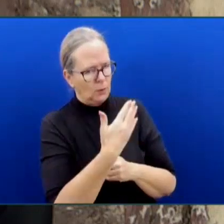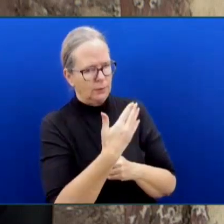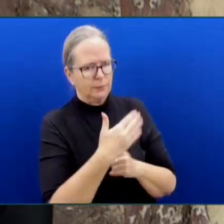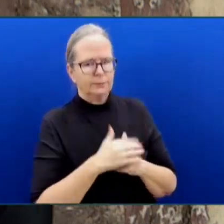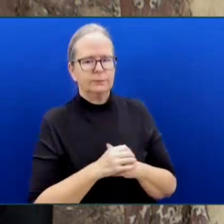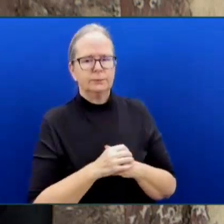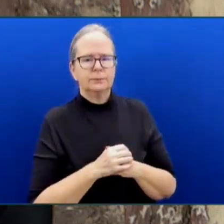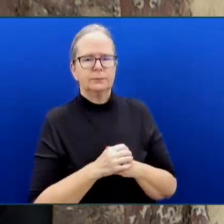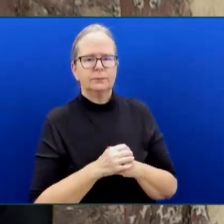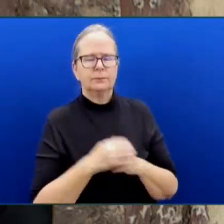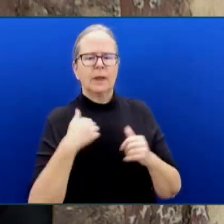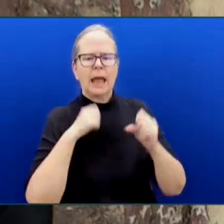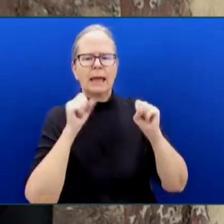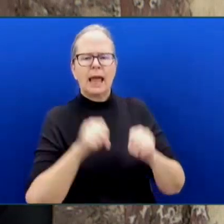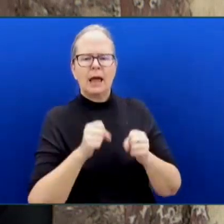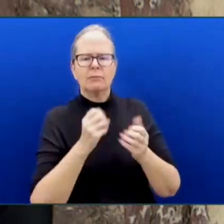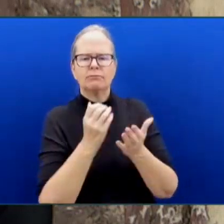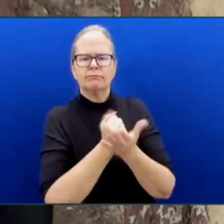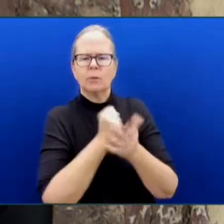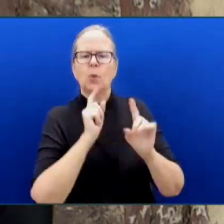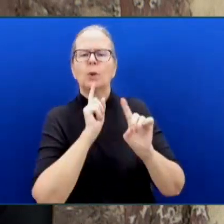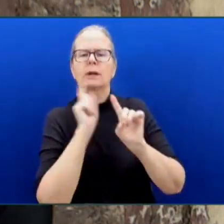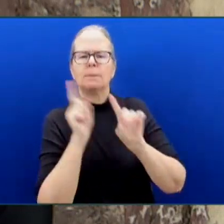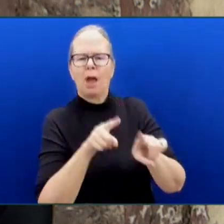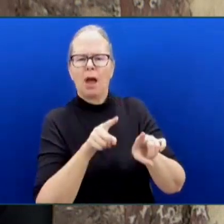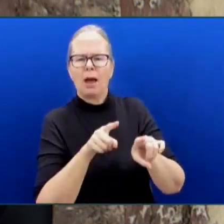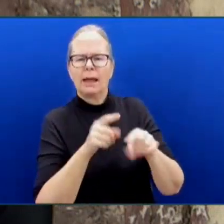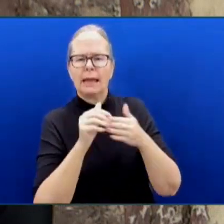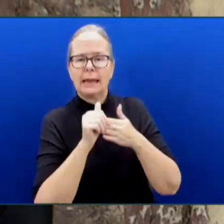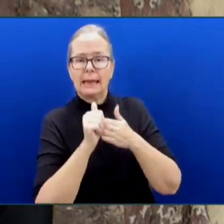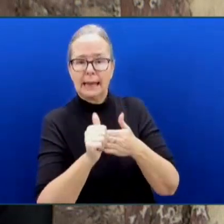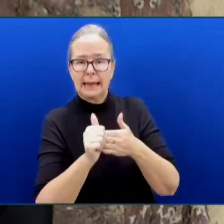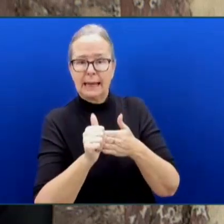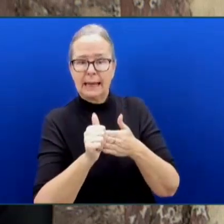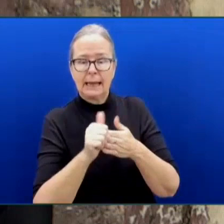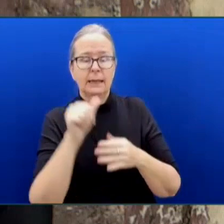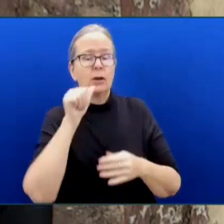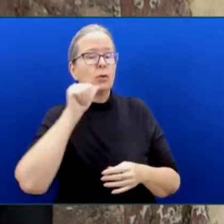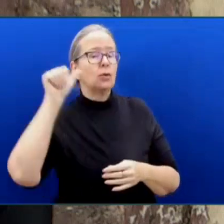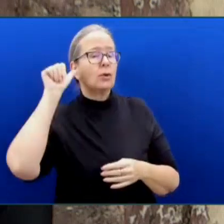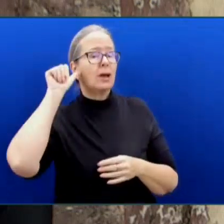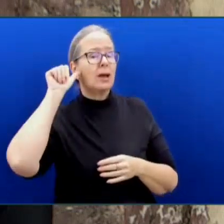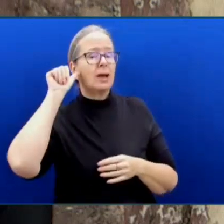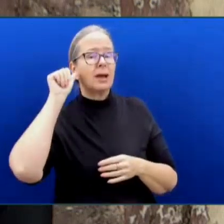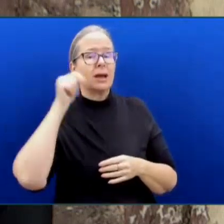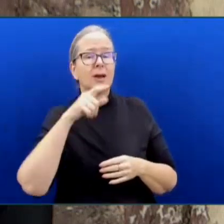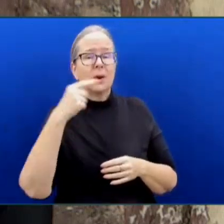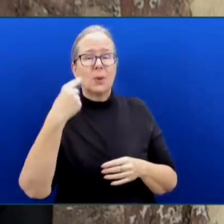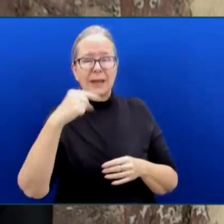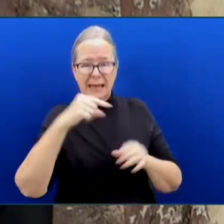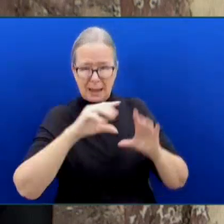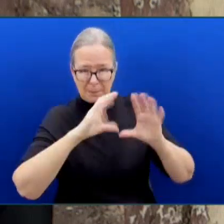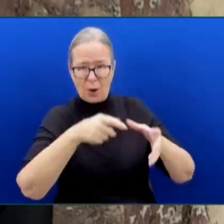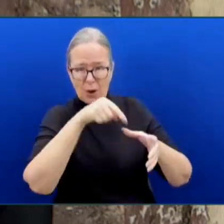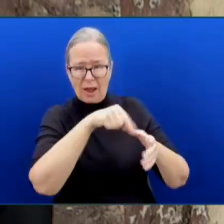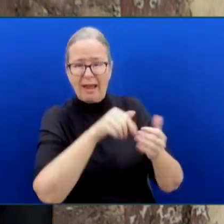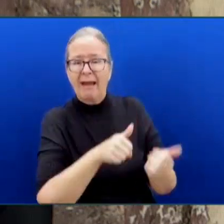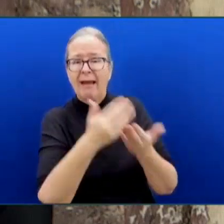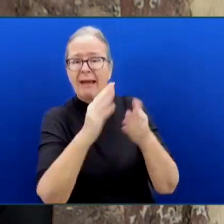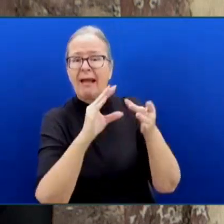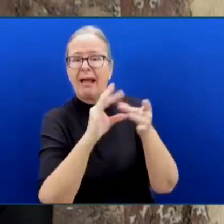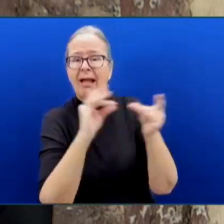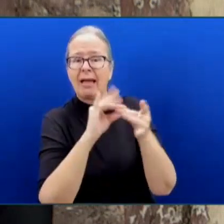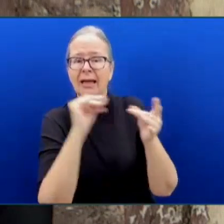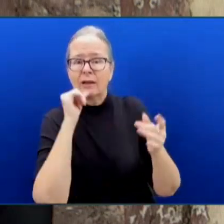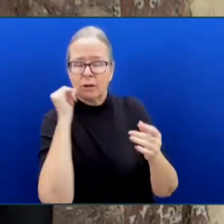raised by the leader of the Green Party yesterday as well, that were referenced in the member's question. As the